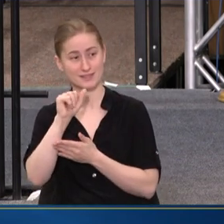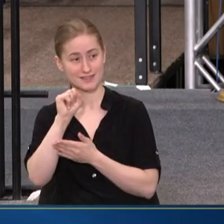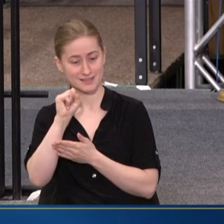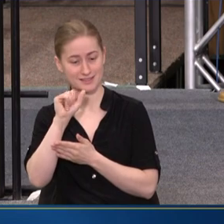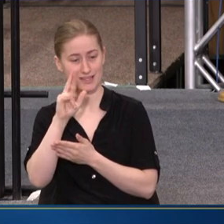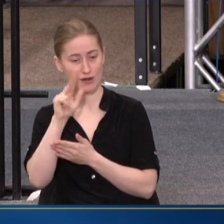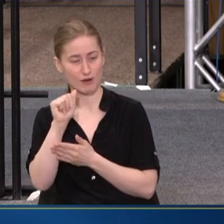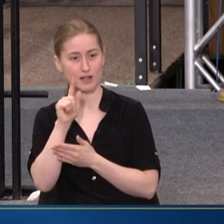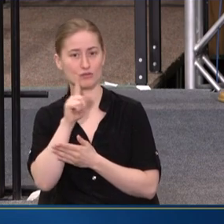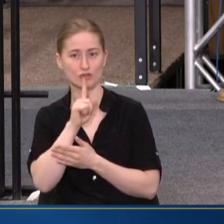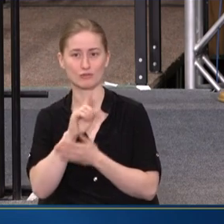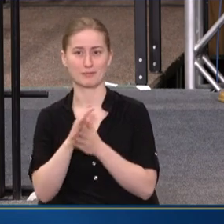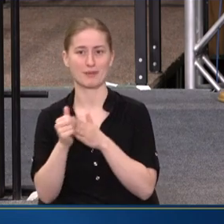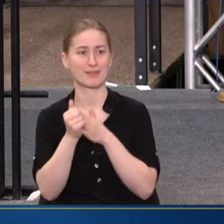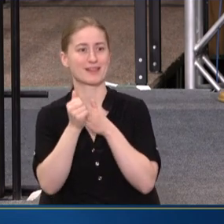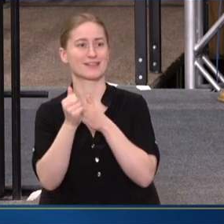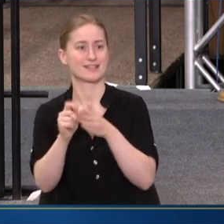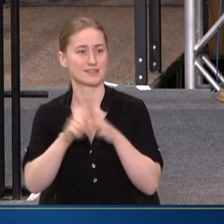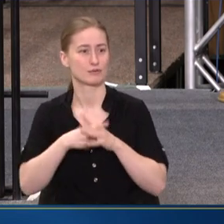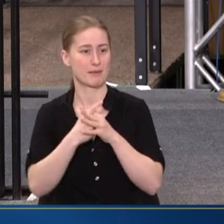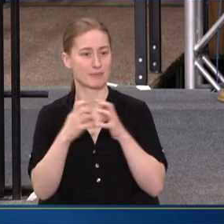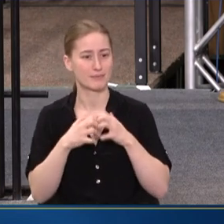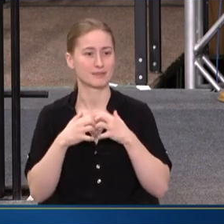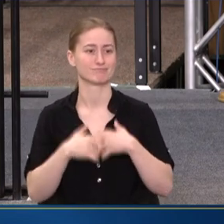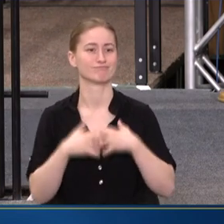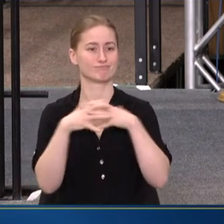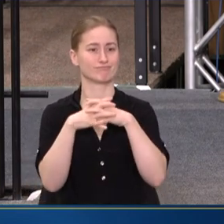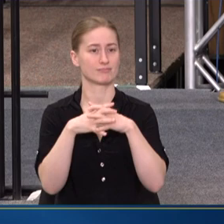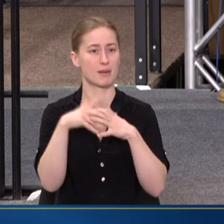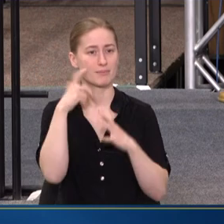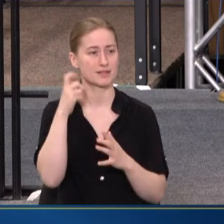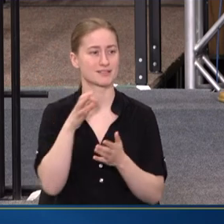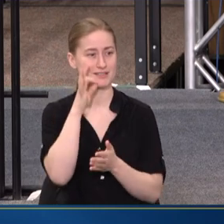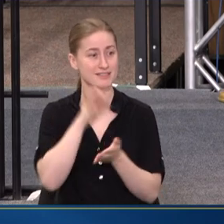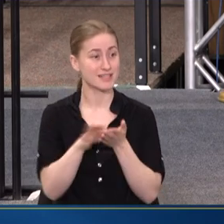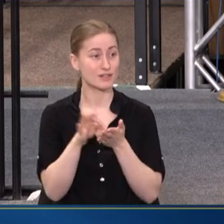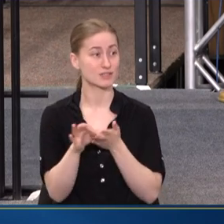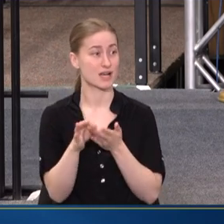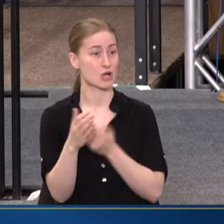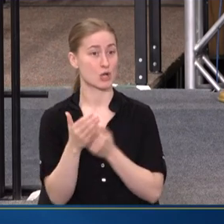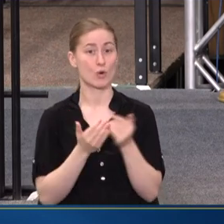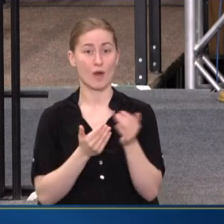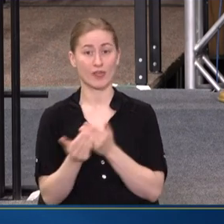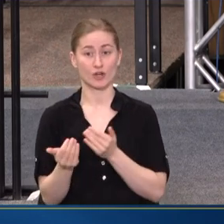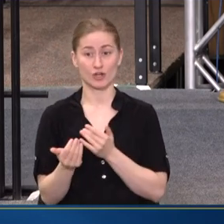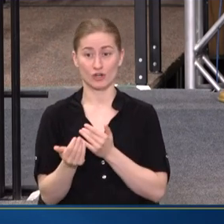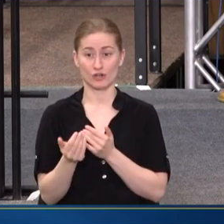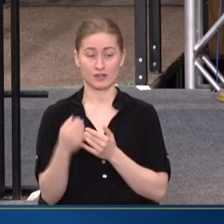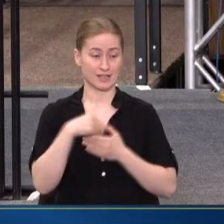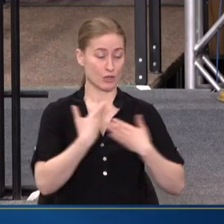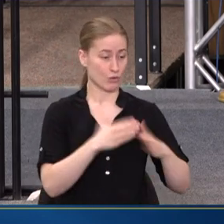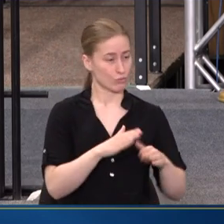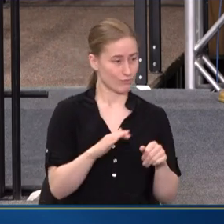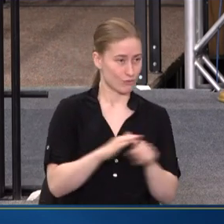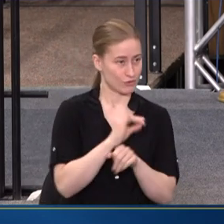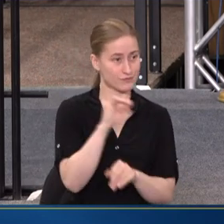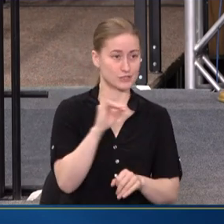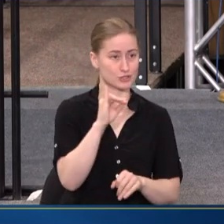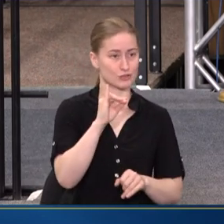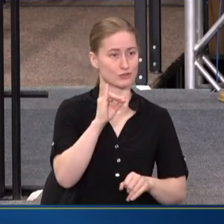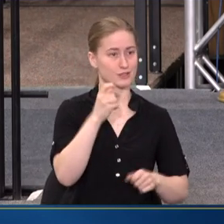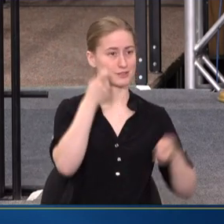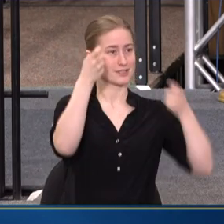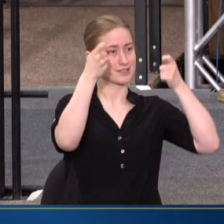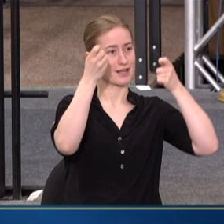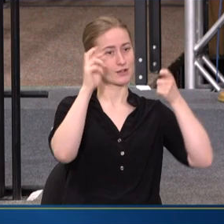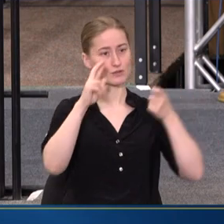SUCH A GIFT TO ALL OF US BECAUSE THE SECRETARY, WHETHER IN A ROOM FULL OF INSURANCE EXECUTIVES OR